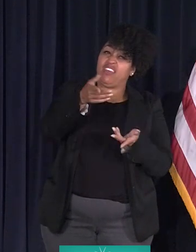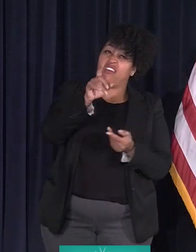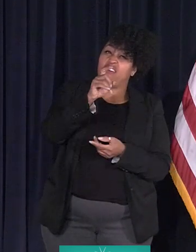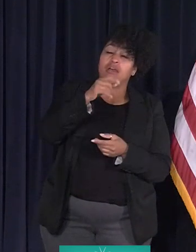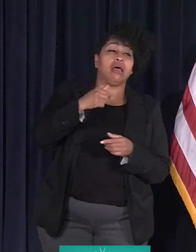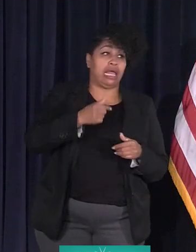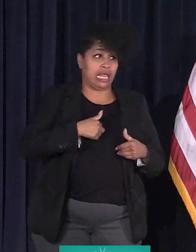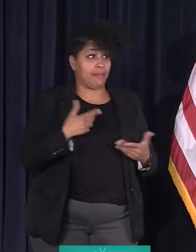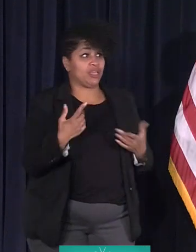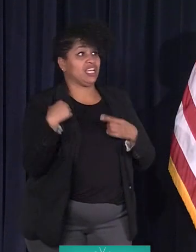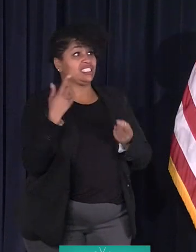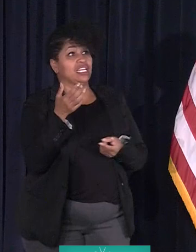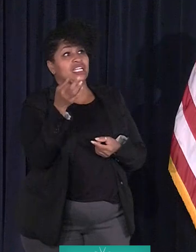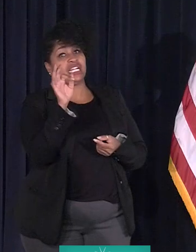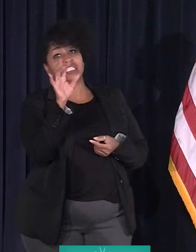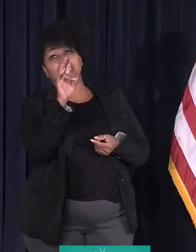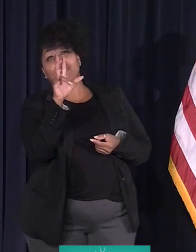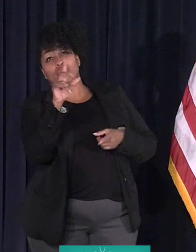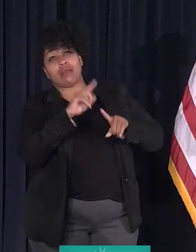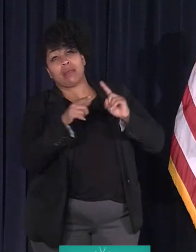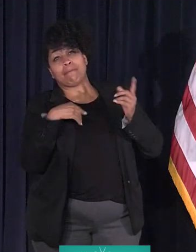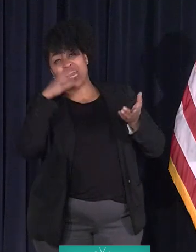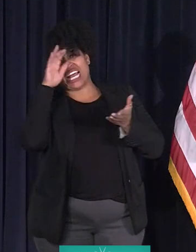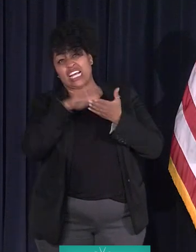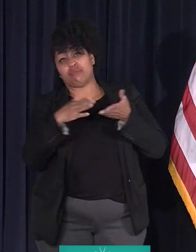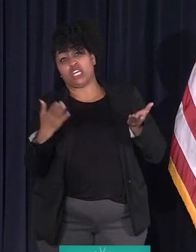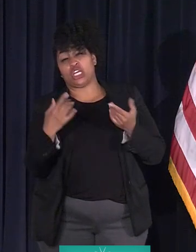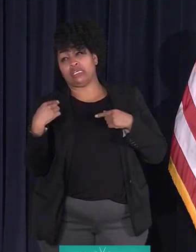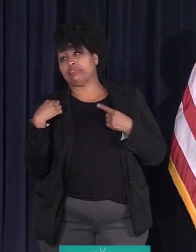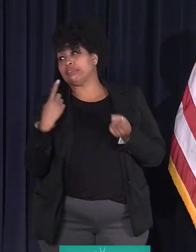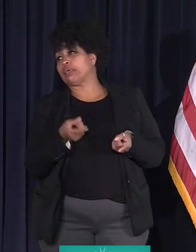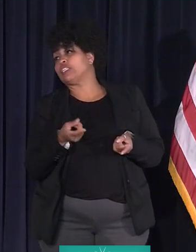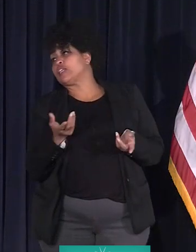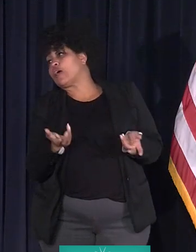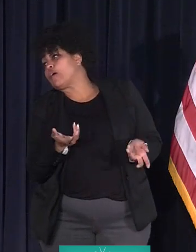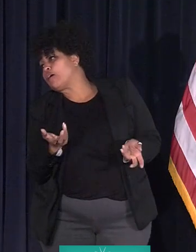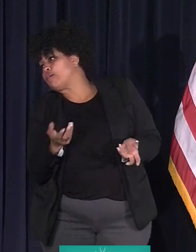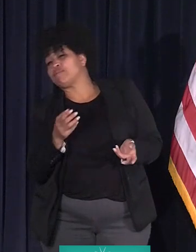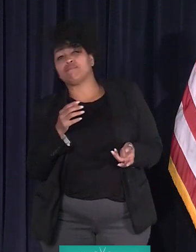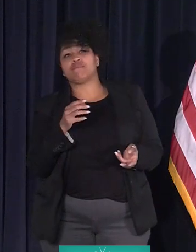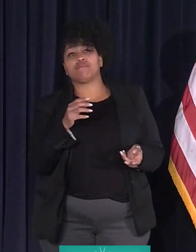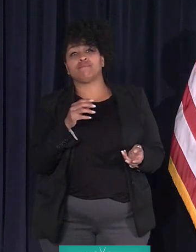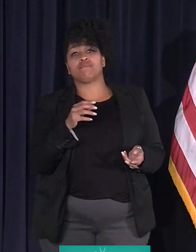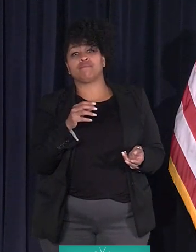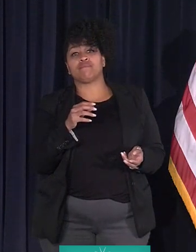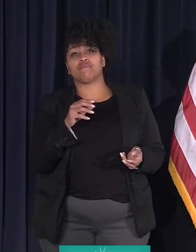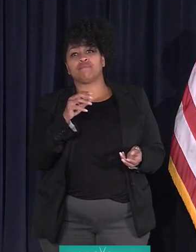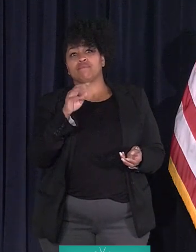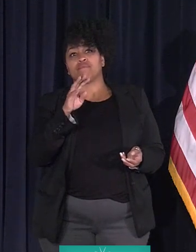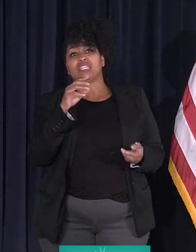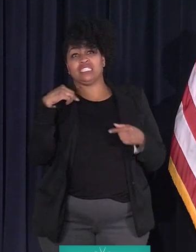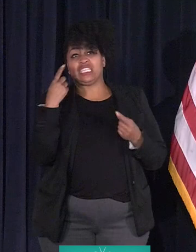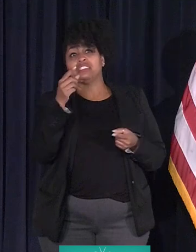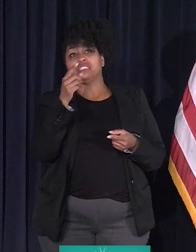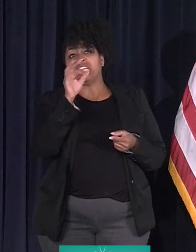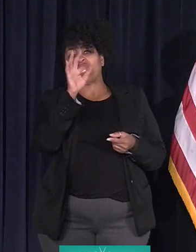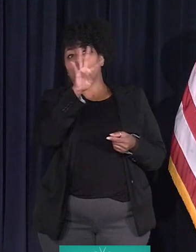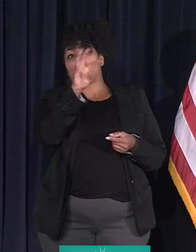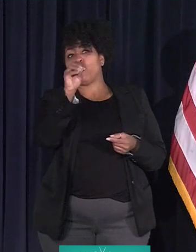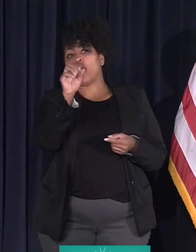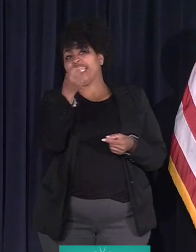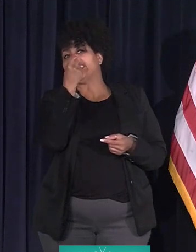I've been here since 73, but my husband's been here since 40. He's been here since the 40s.